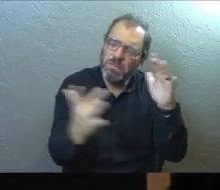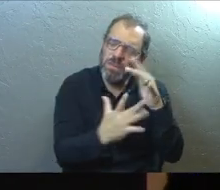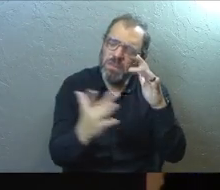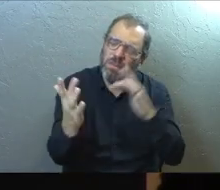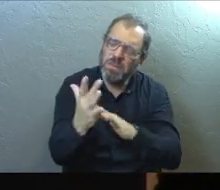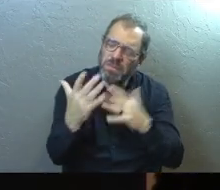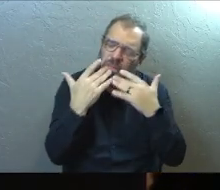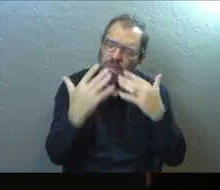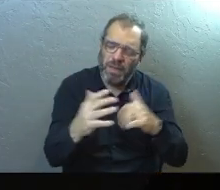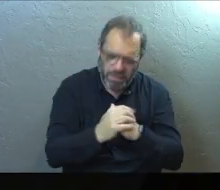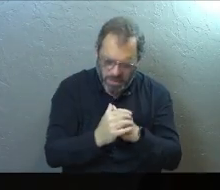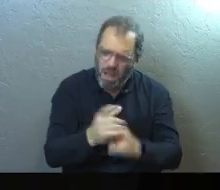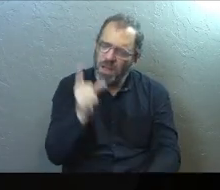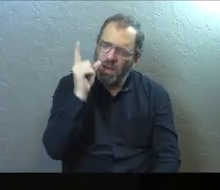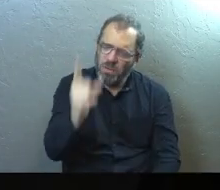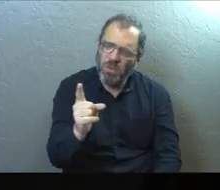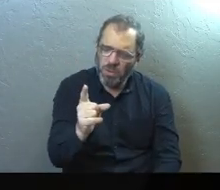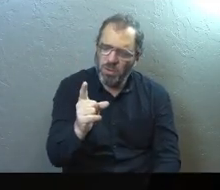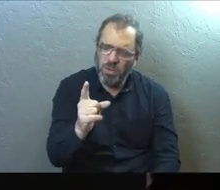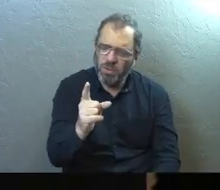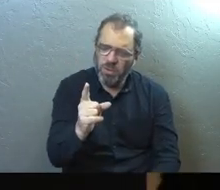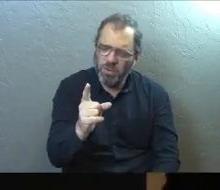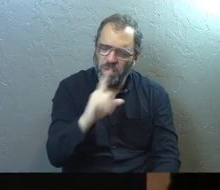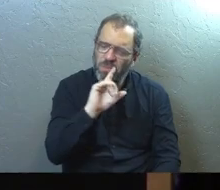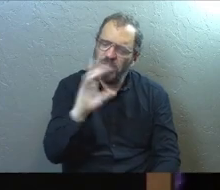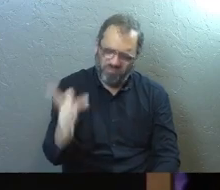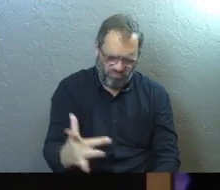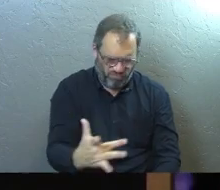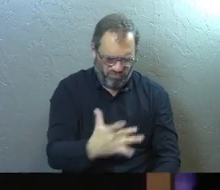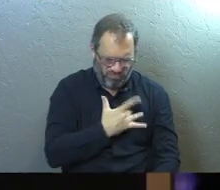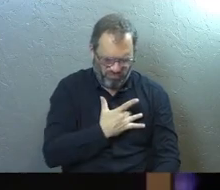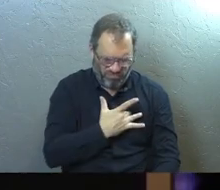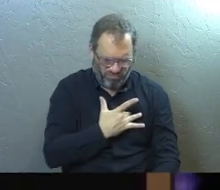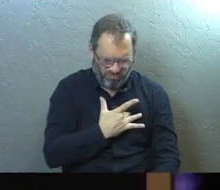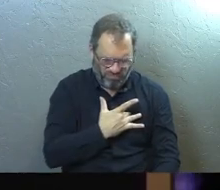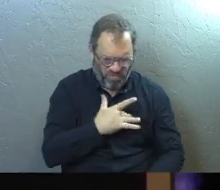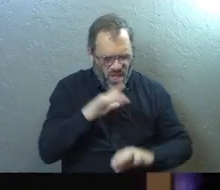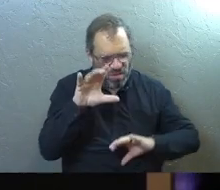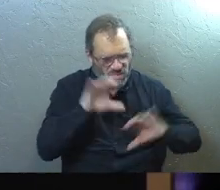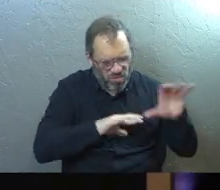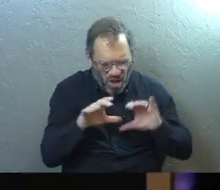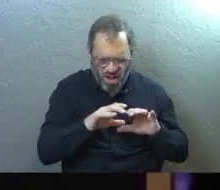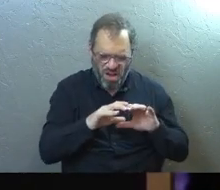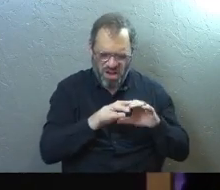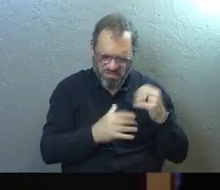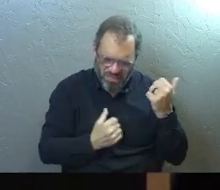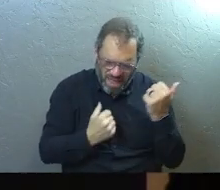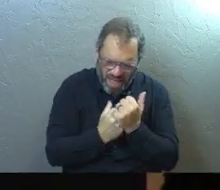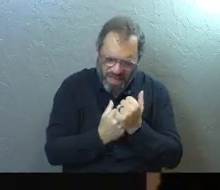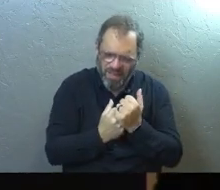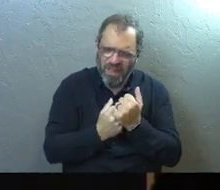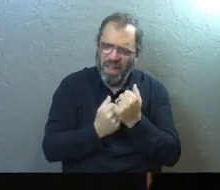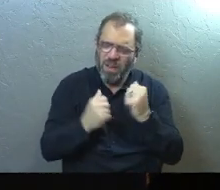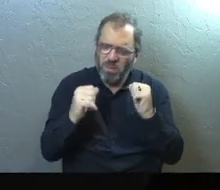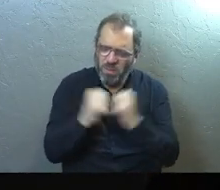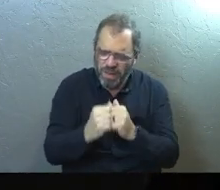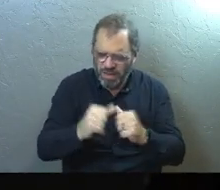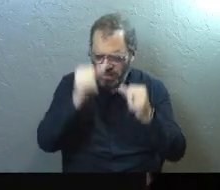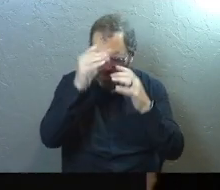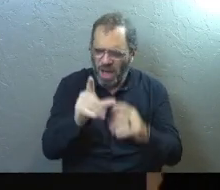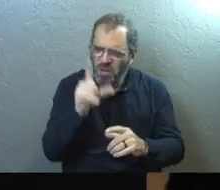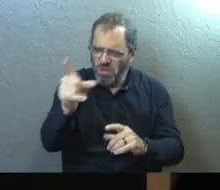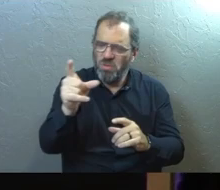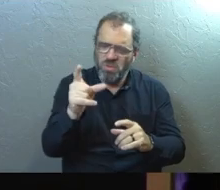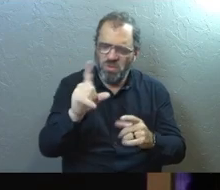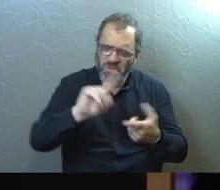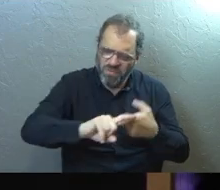that you talk to us, that you advocate for us to the Father, because you're with us. You are